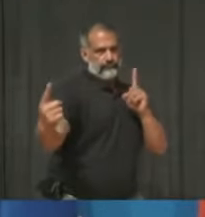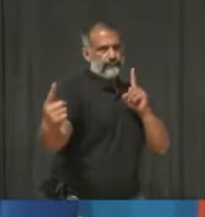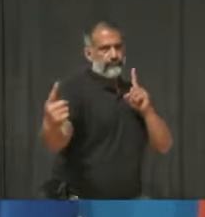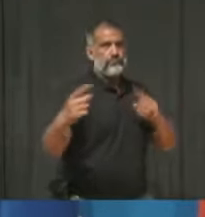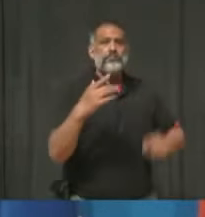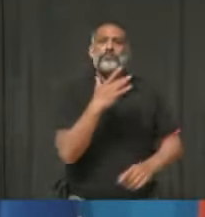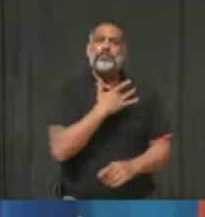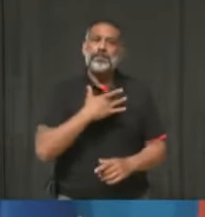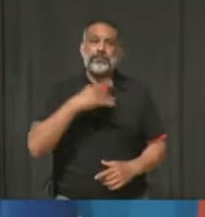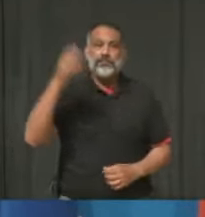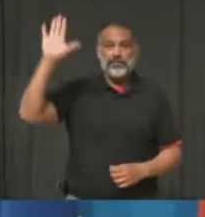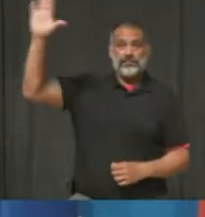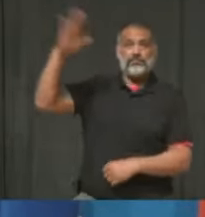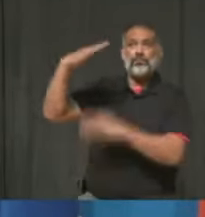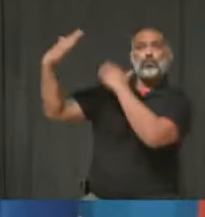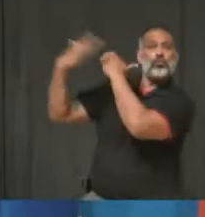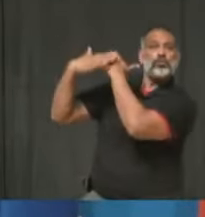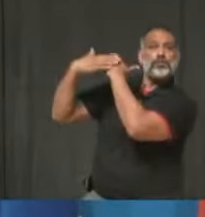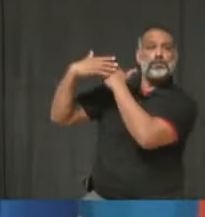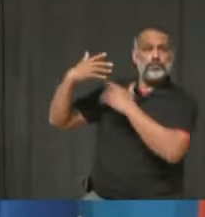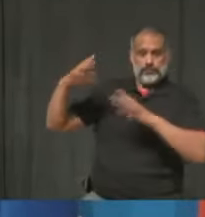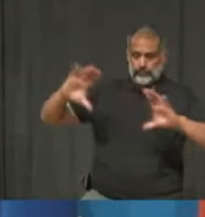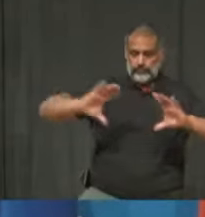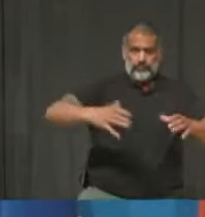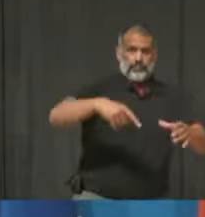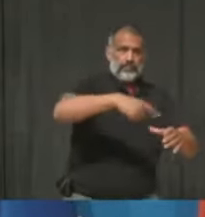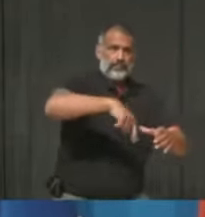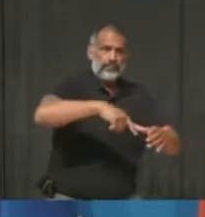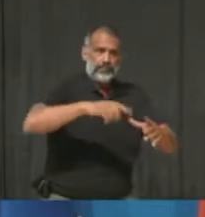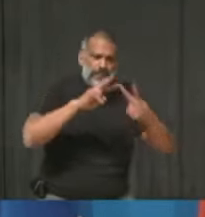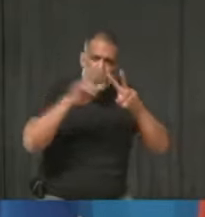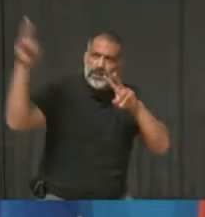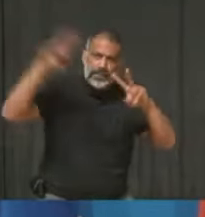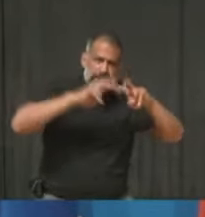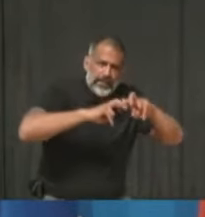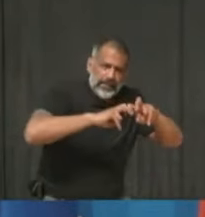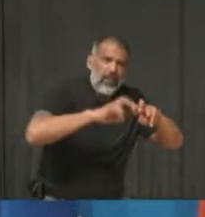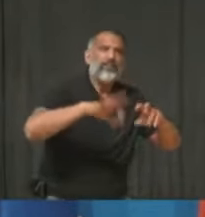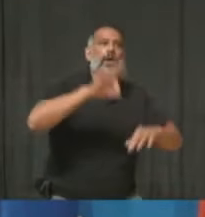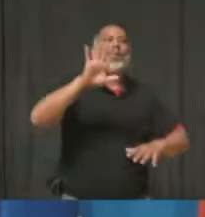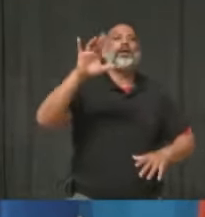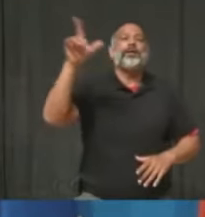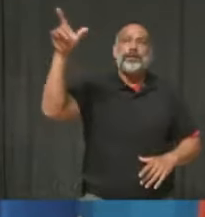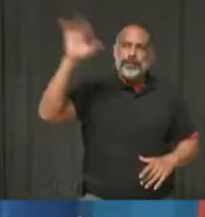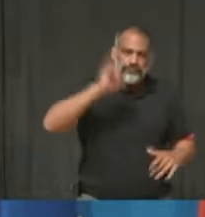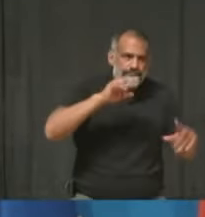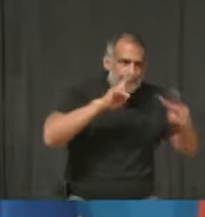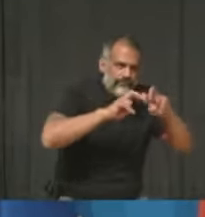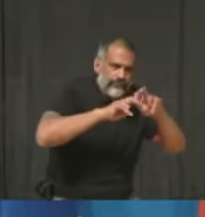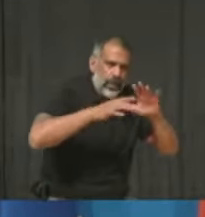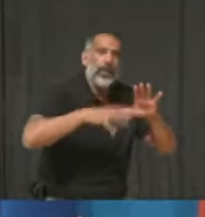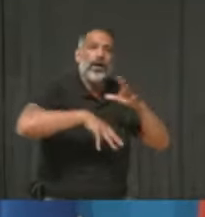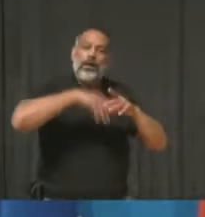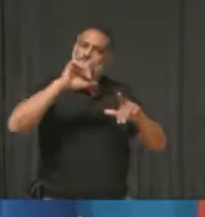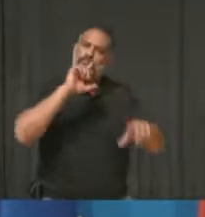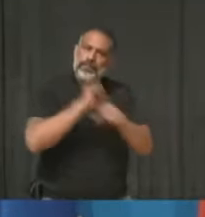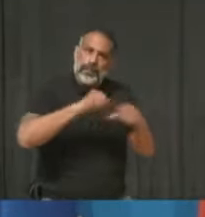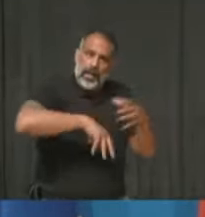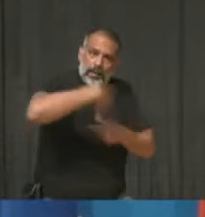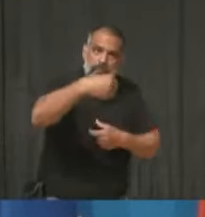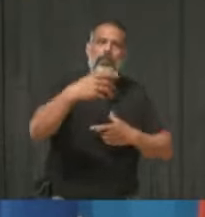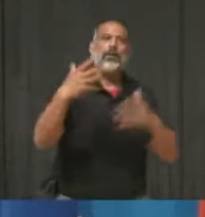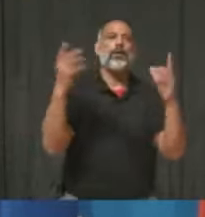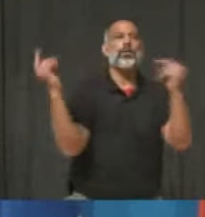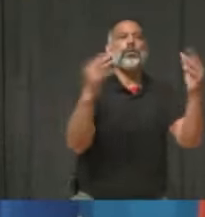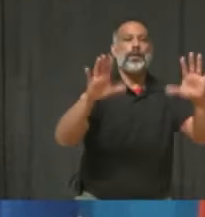table made it very clear how important it was to allow people to do these activities. In fact, the